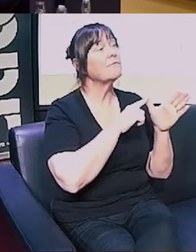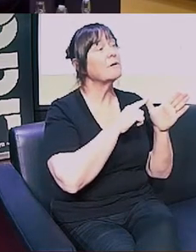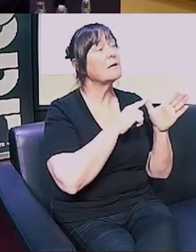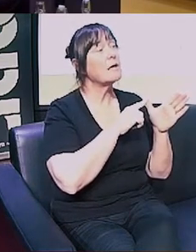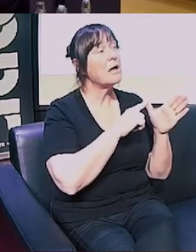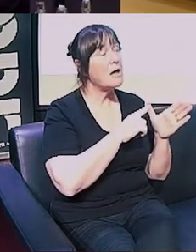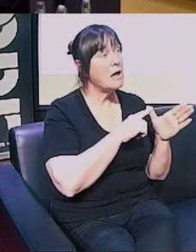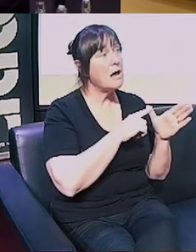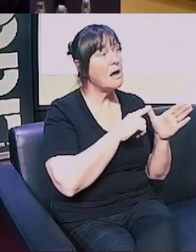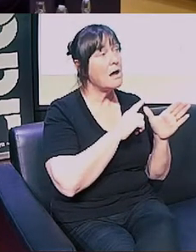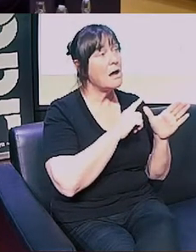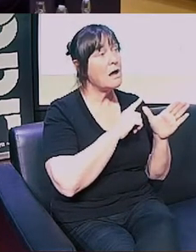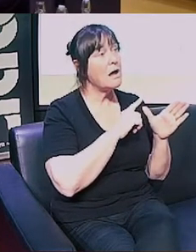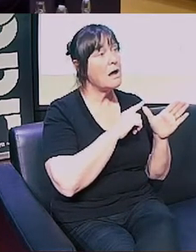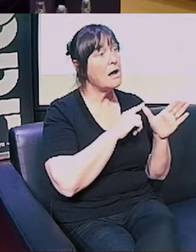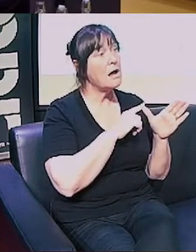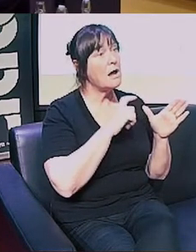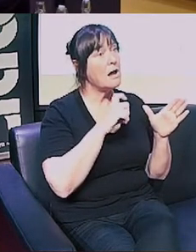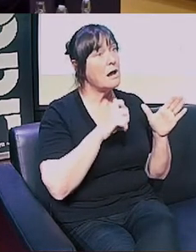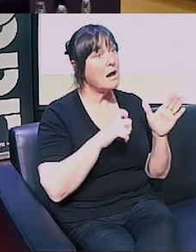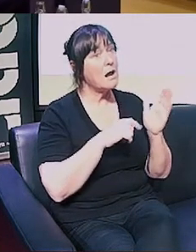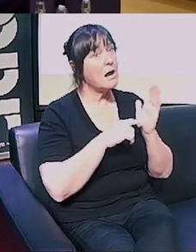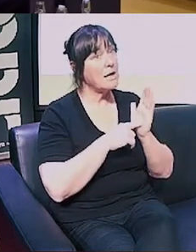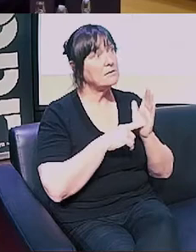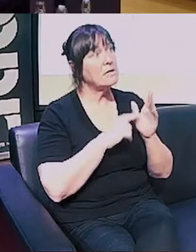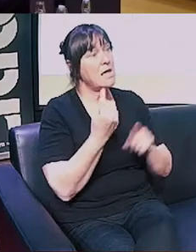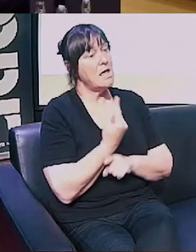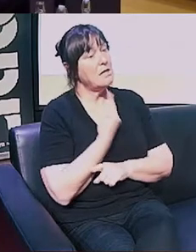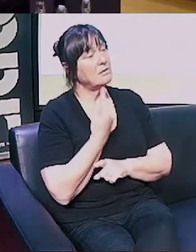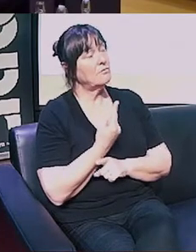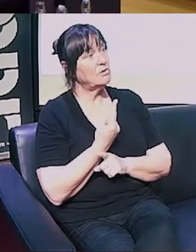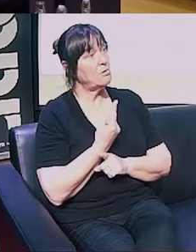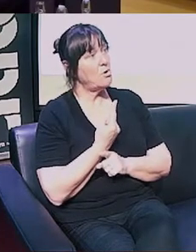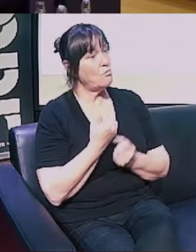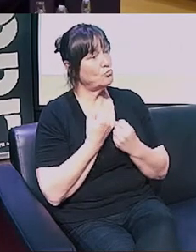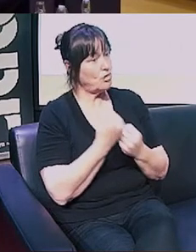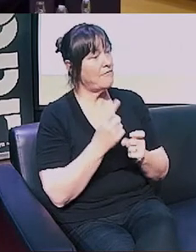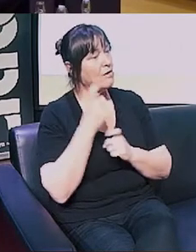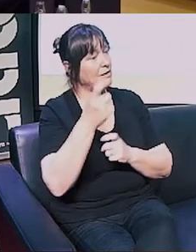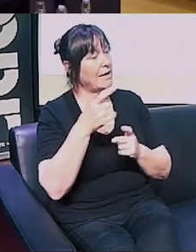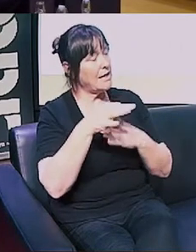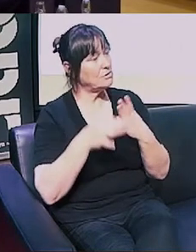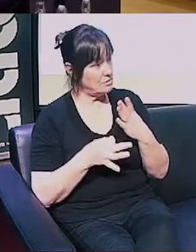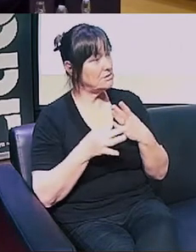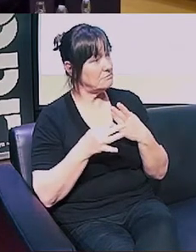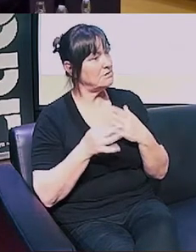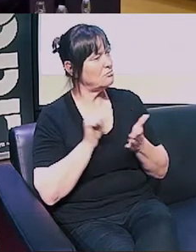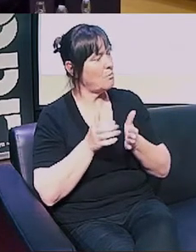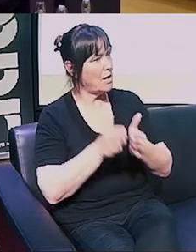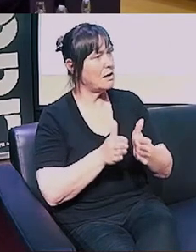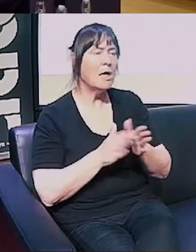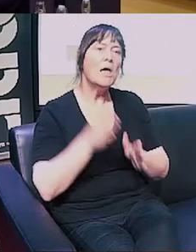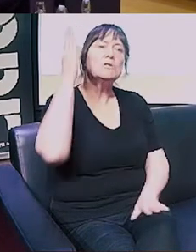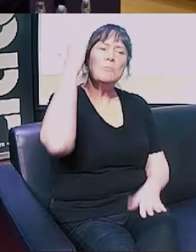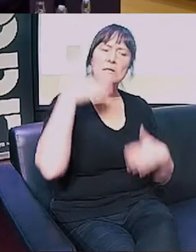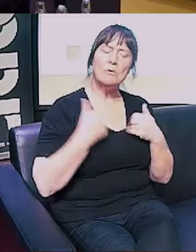driving of care and choice is the way to go forward. And also, hashtag mental health